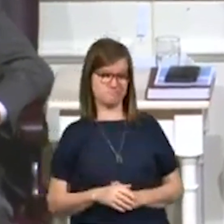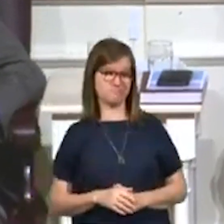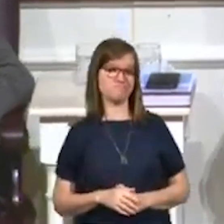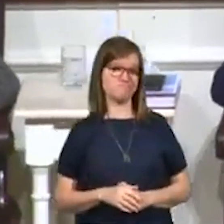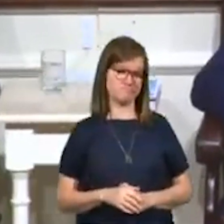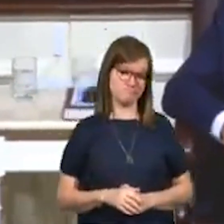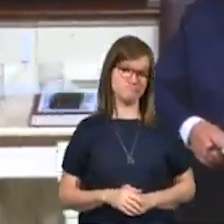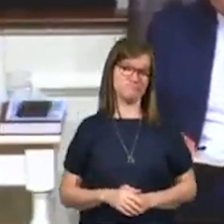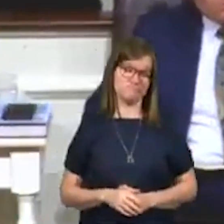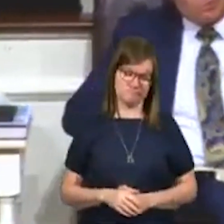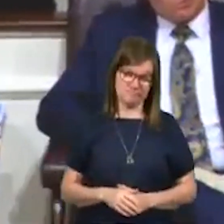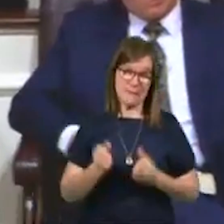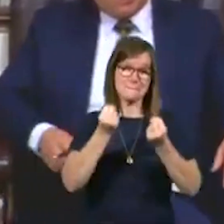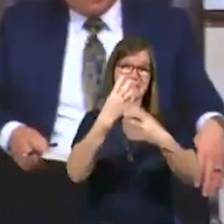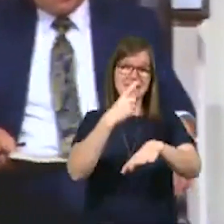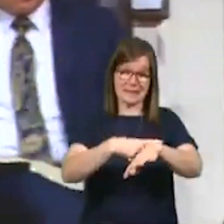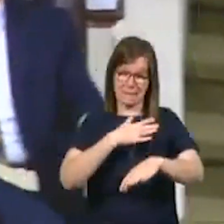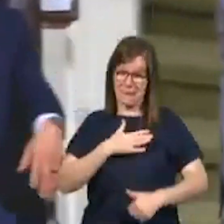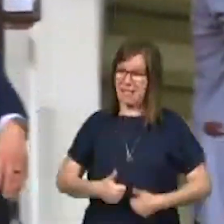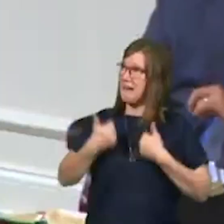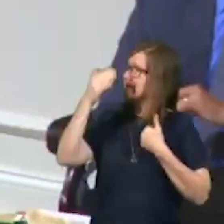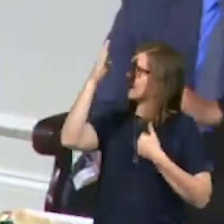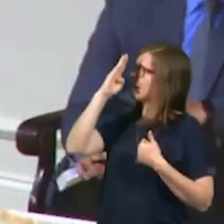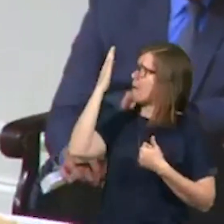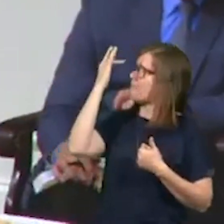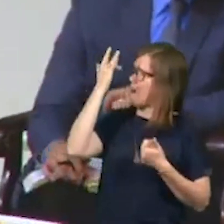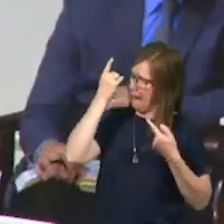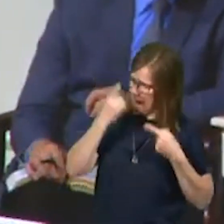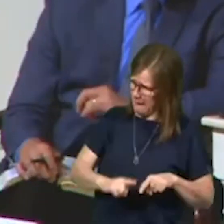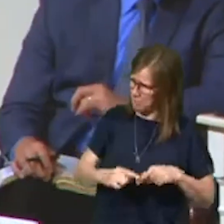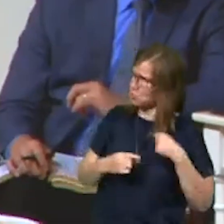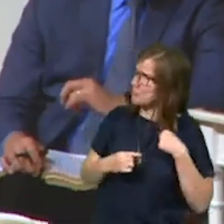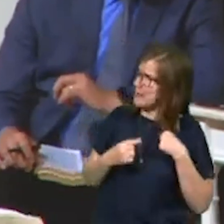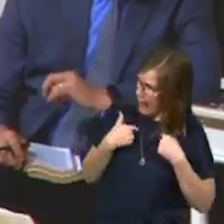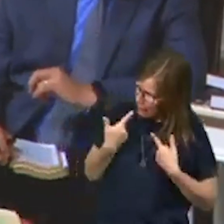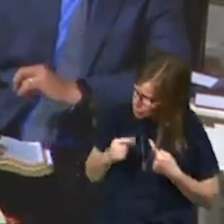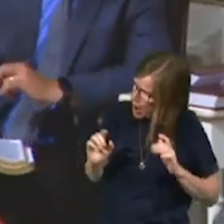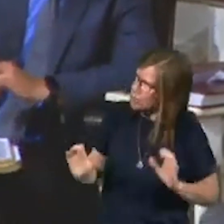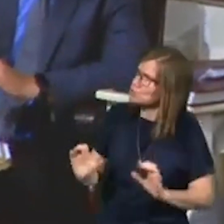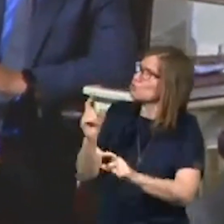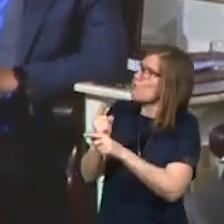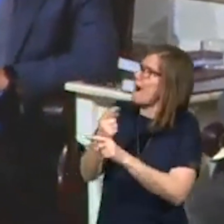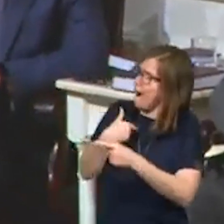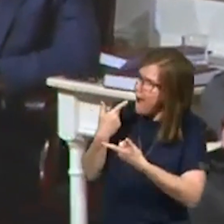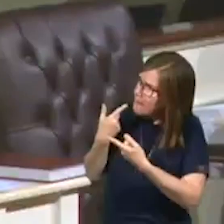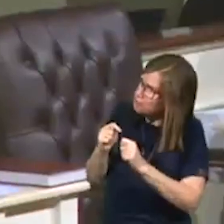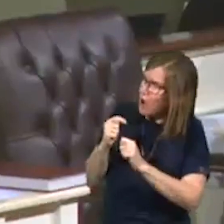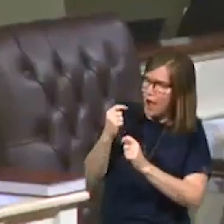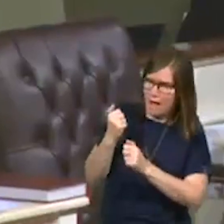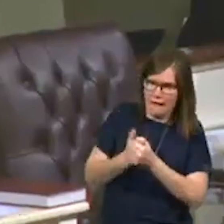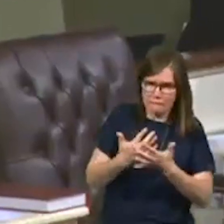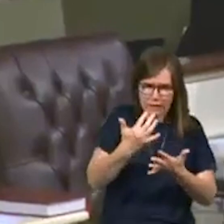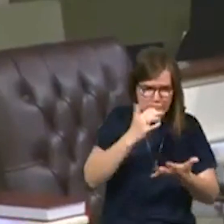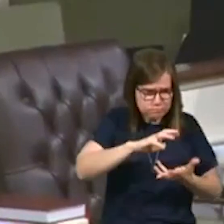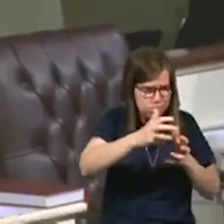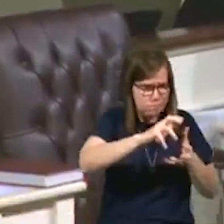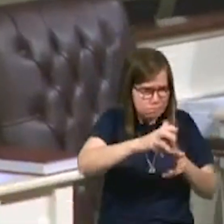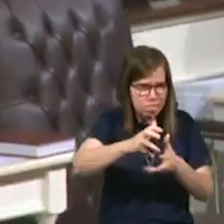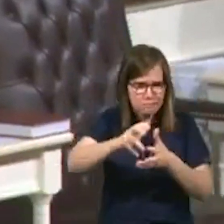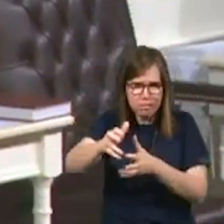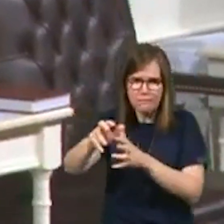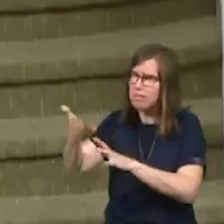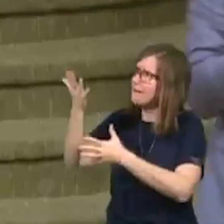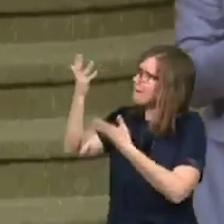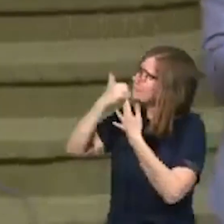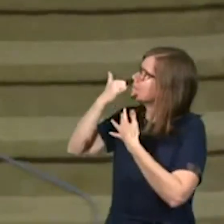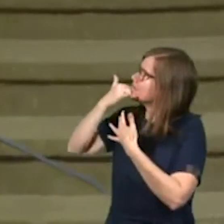There have been many times in my life where said, man, God, why is this happening to me? I'm trying to do everything right. Everything seems to be going wrong. What's the